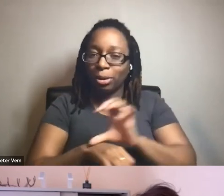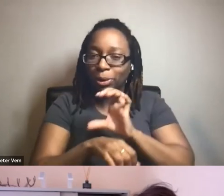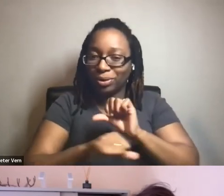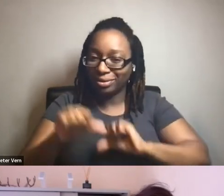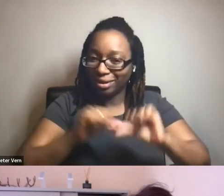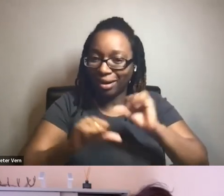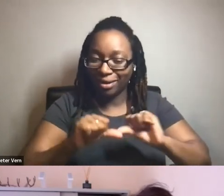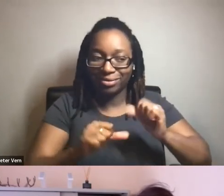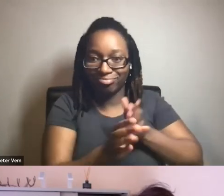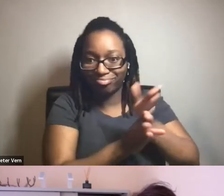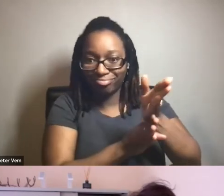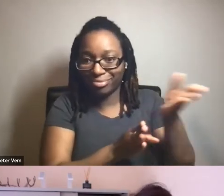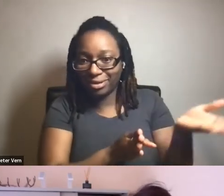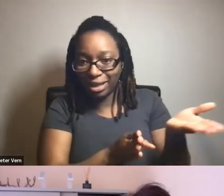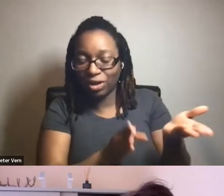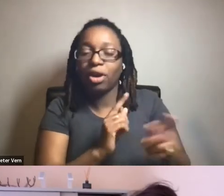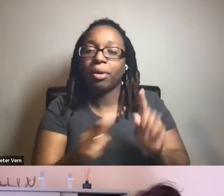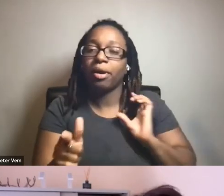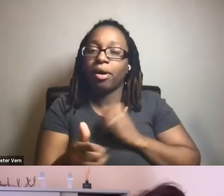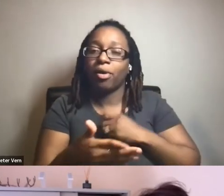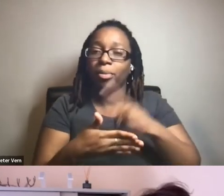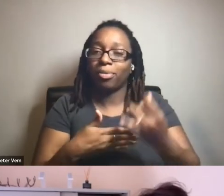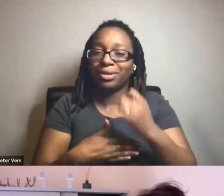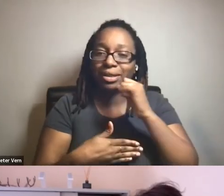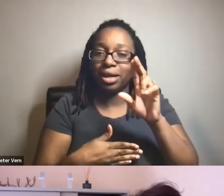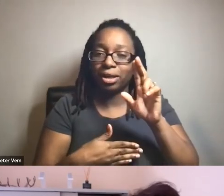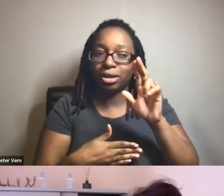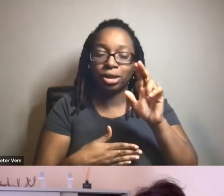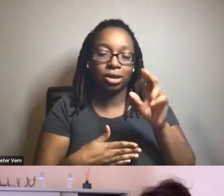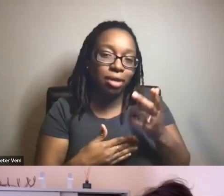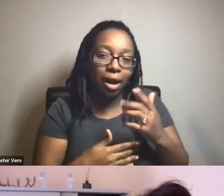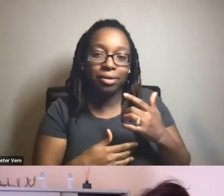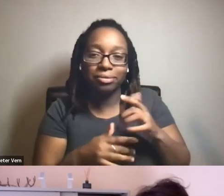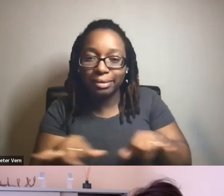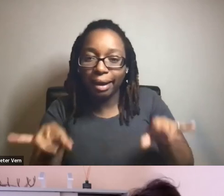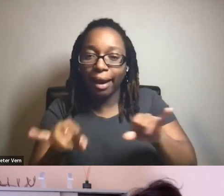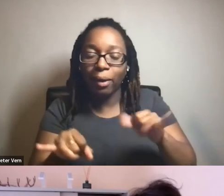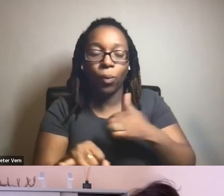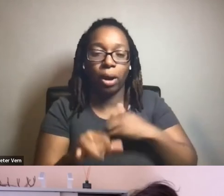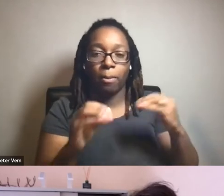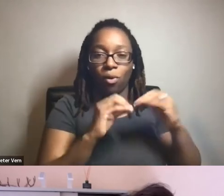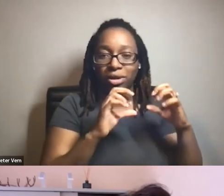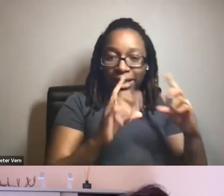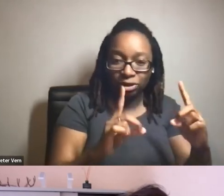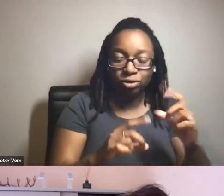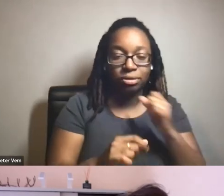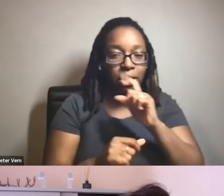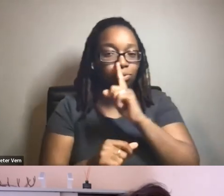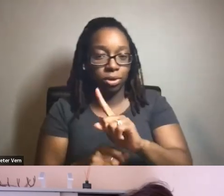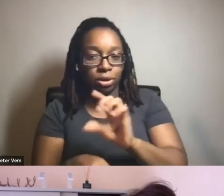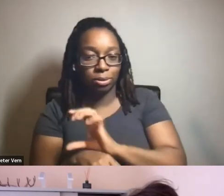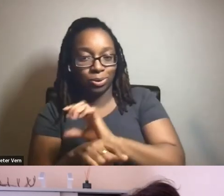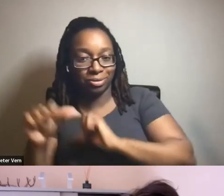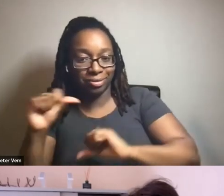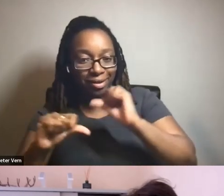suppose what makes our project unusual is that we're based in an education department. We're not based from within computer science. So